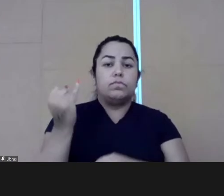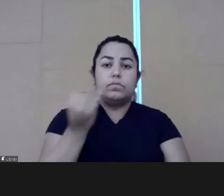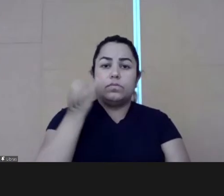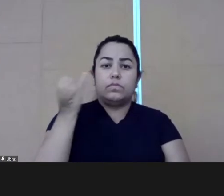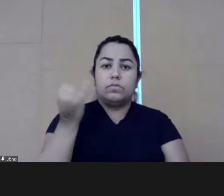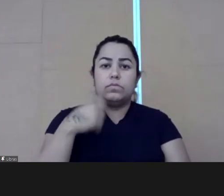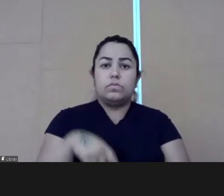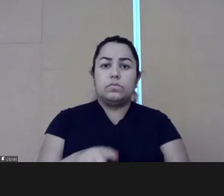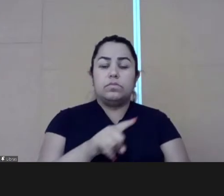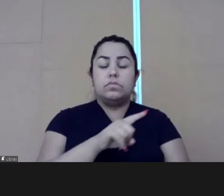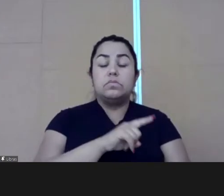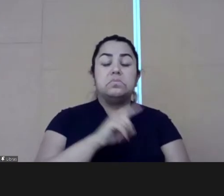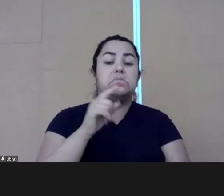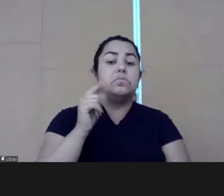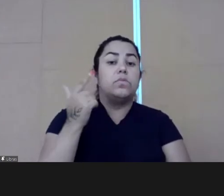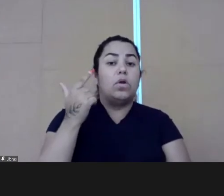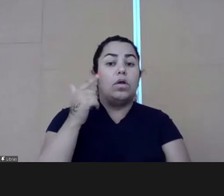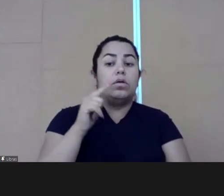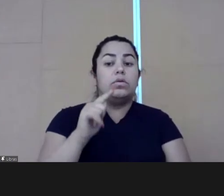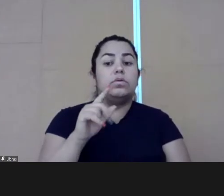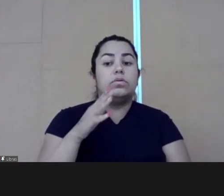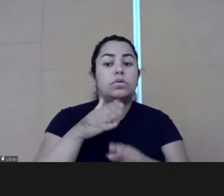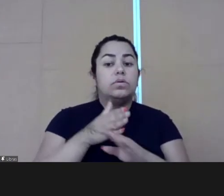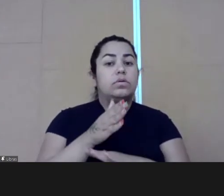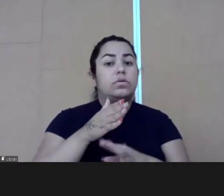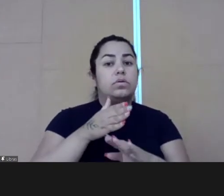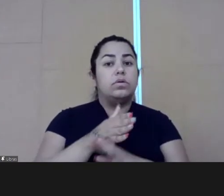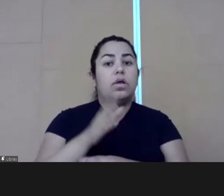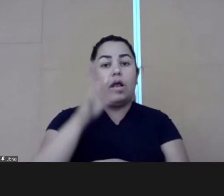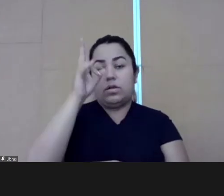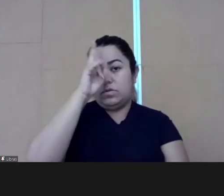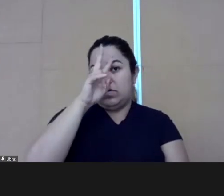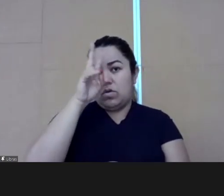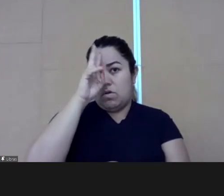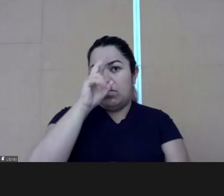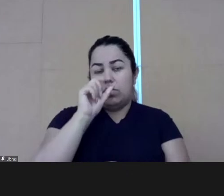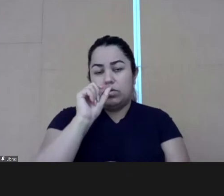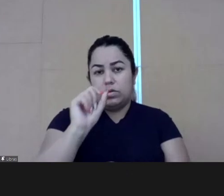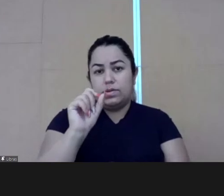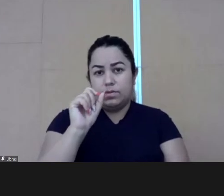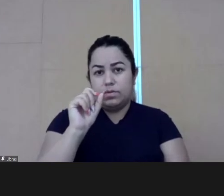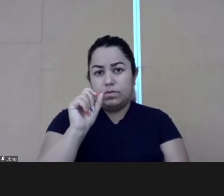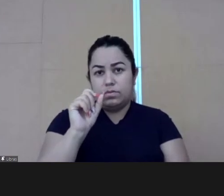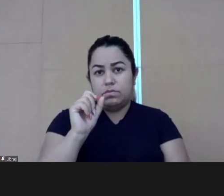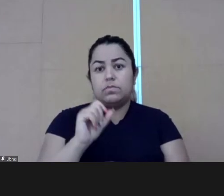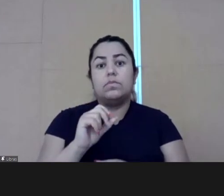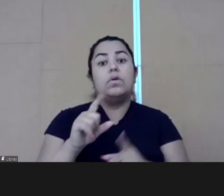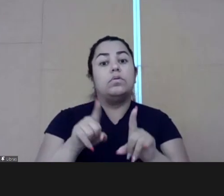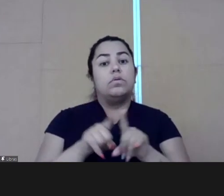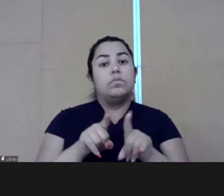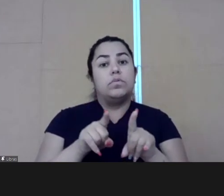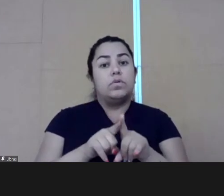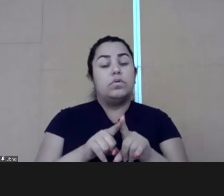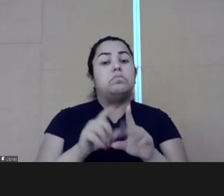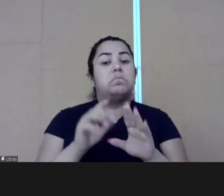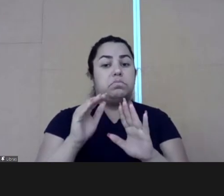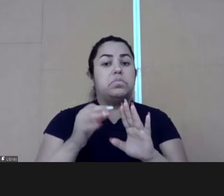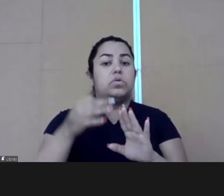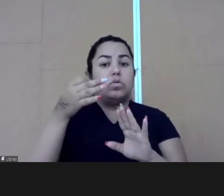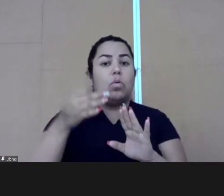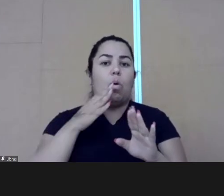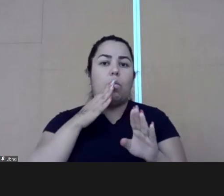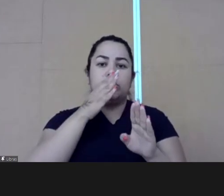rich and very important to be addressed, not mentioning the historical terms. And